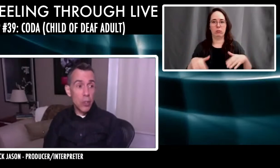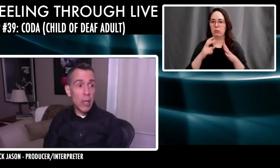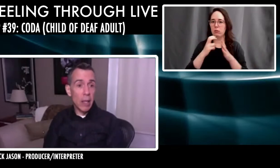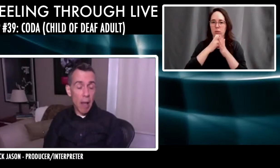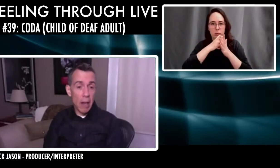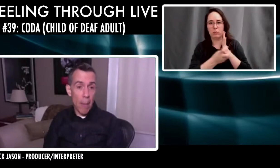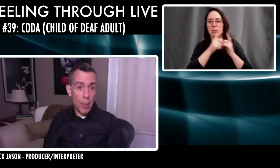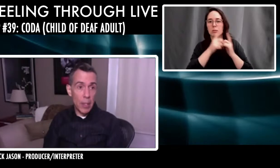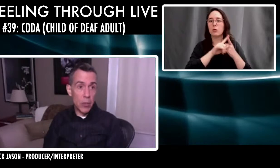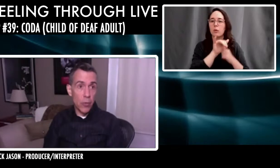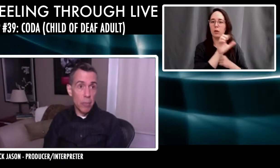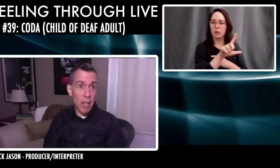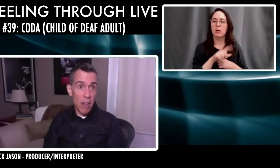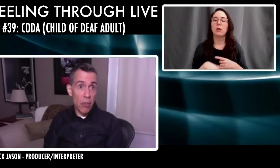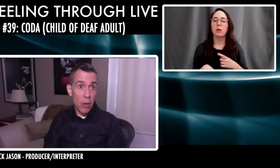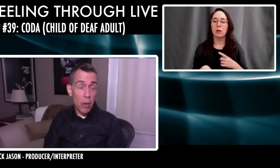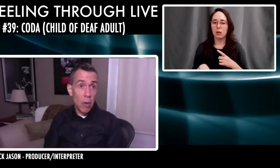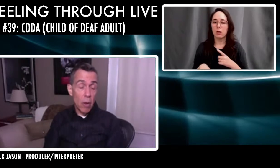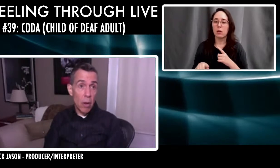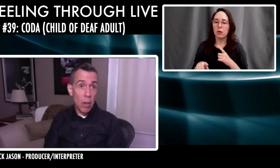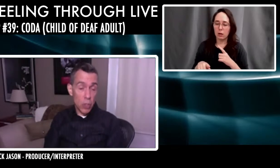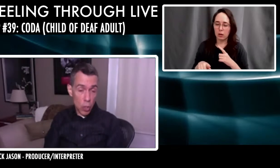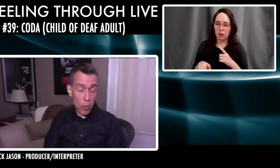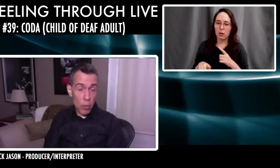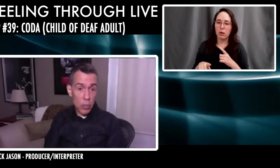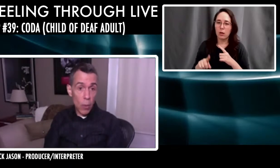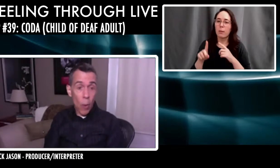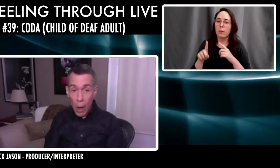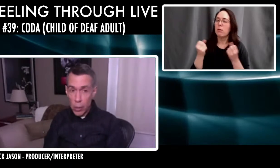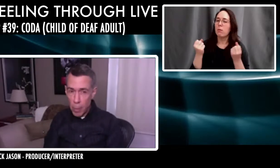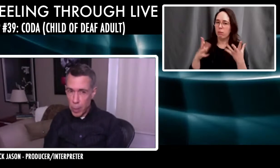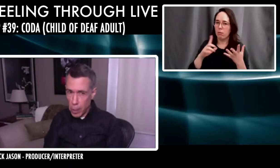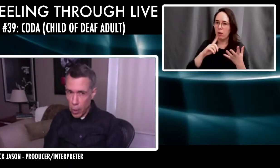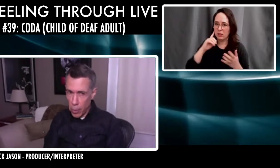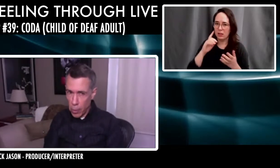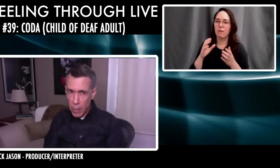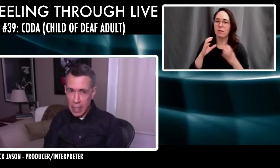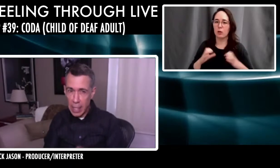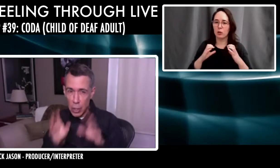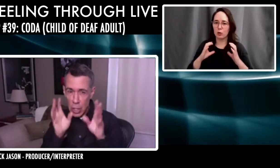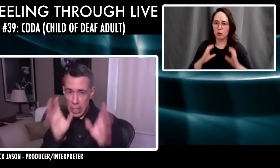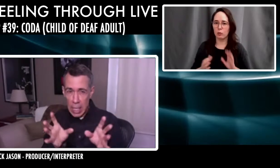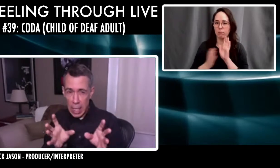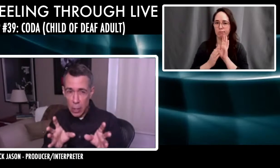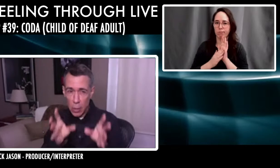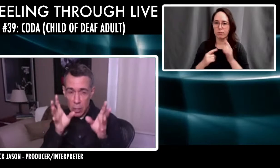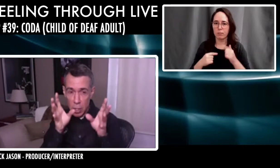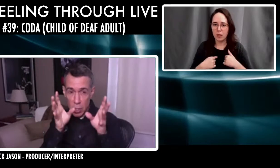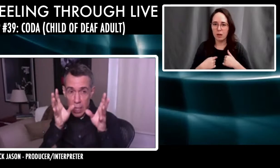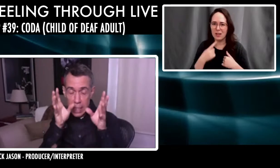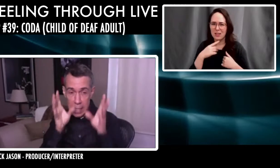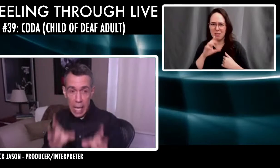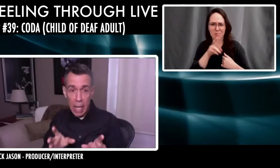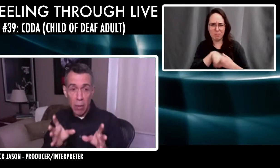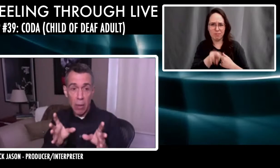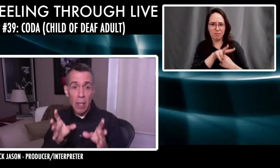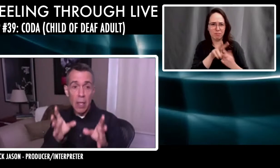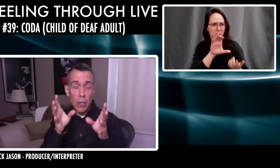great. But I do get a lot of compliments from deaf, uh, consumers who say, wow, you must be a coder, right? Because I could just see it. You could just